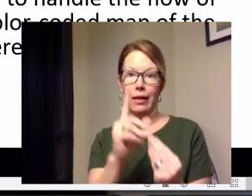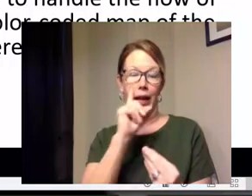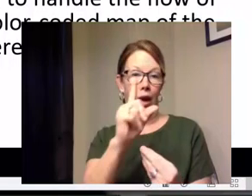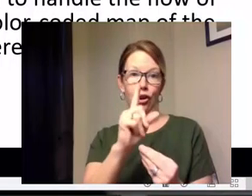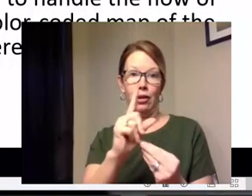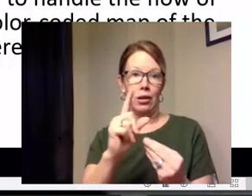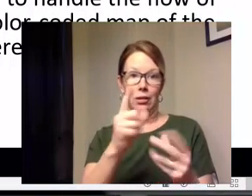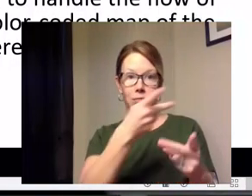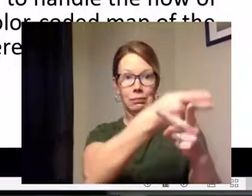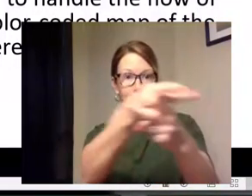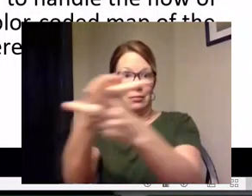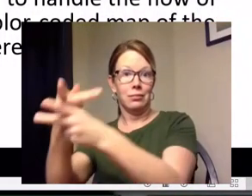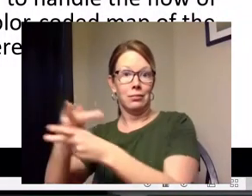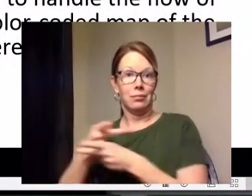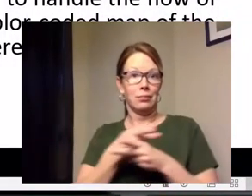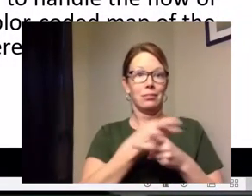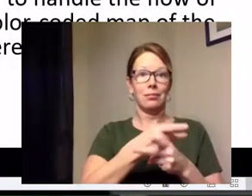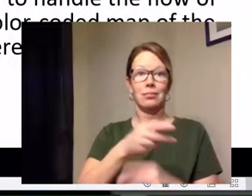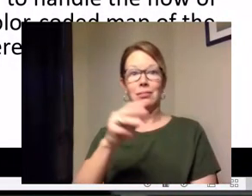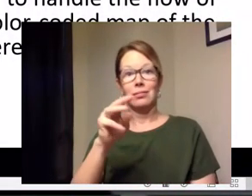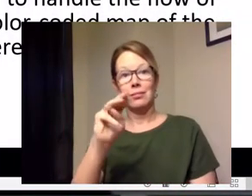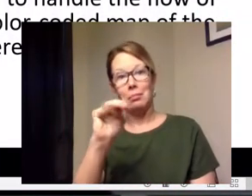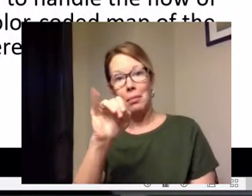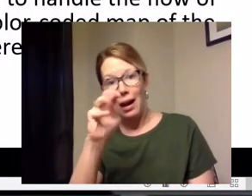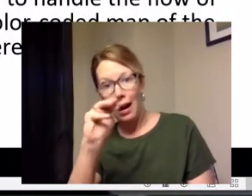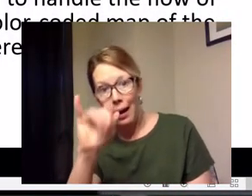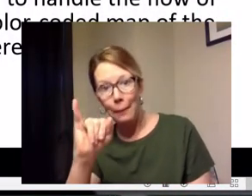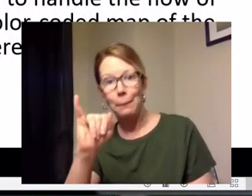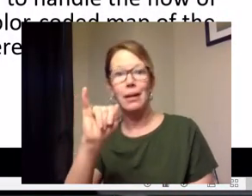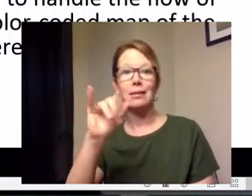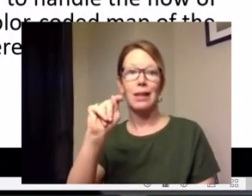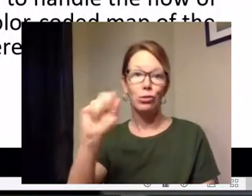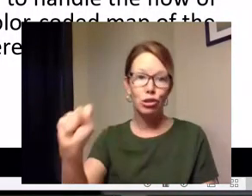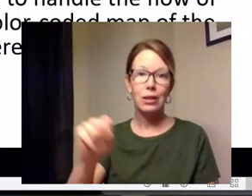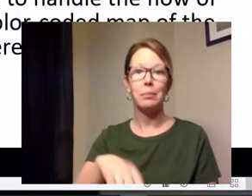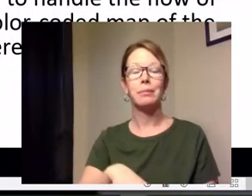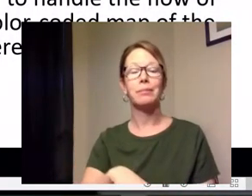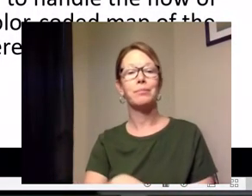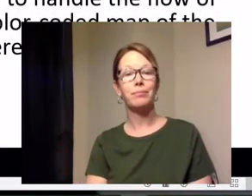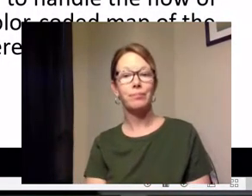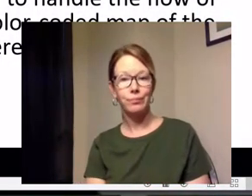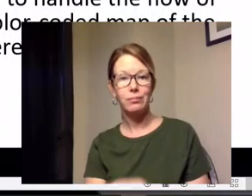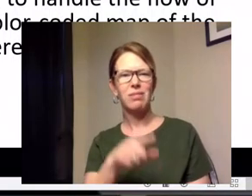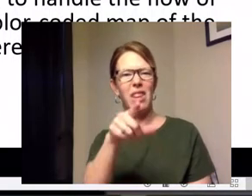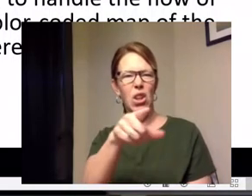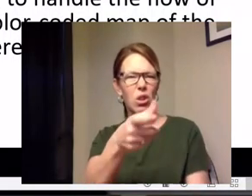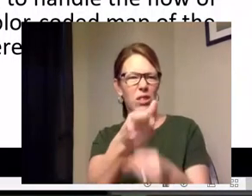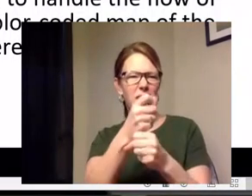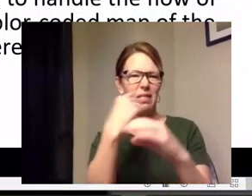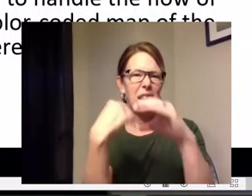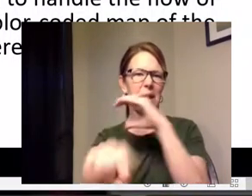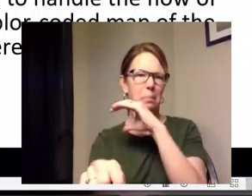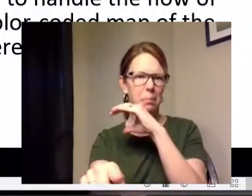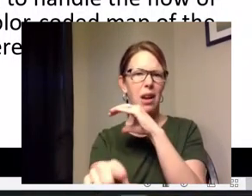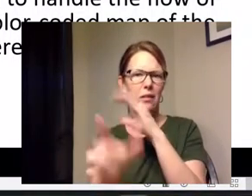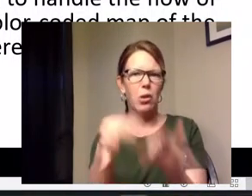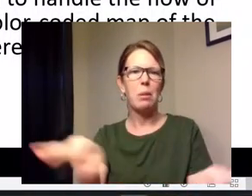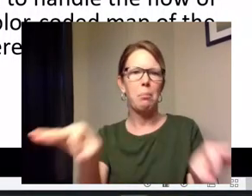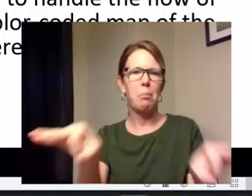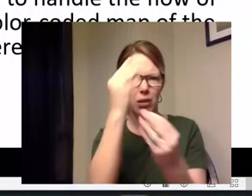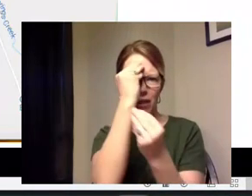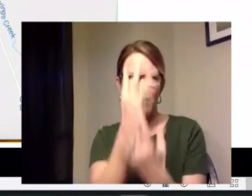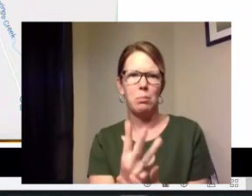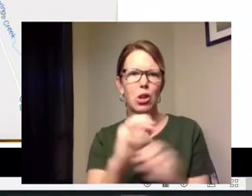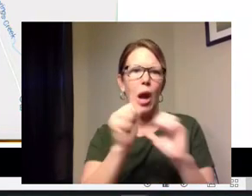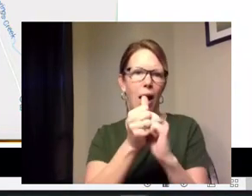the village and out into miami township um you were emailed important information today about the first steps you'll be taking contacting the